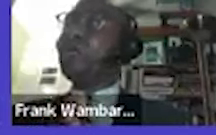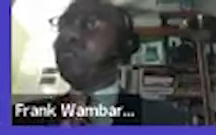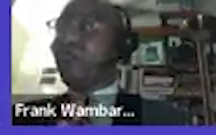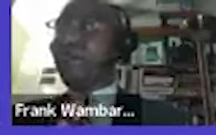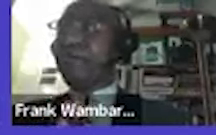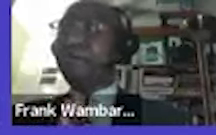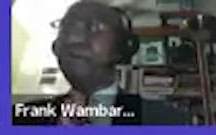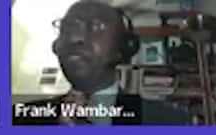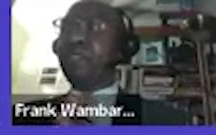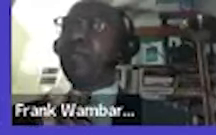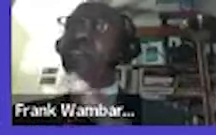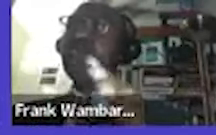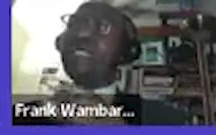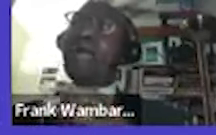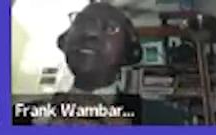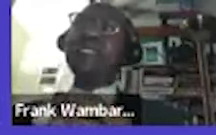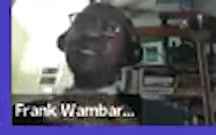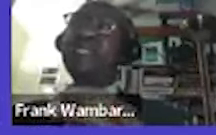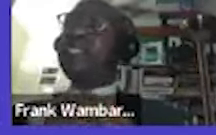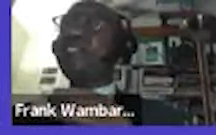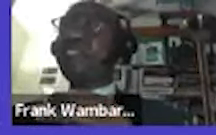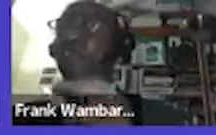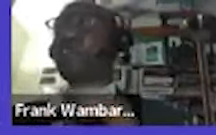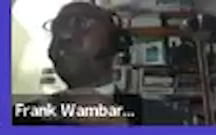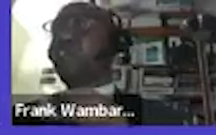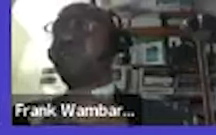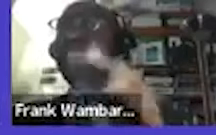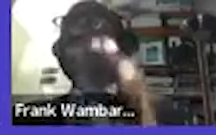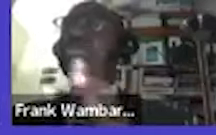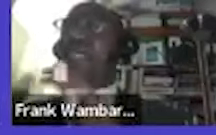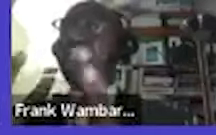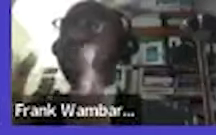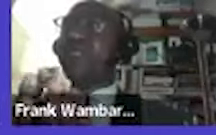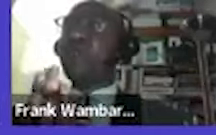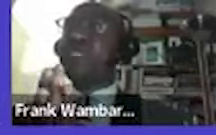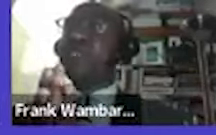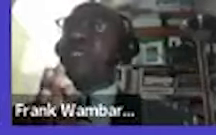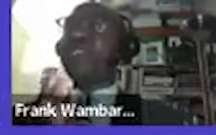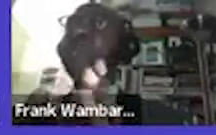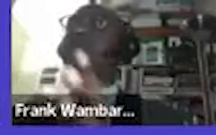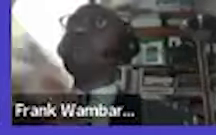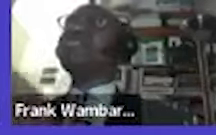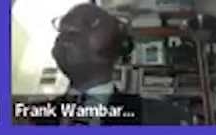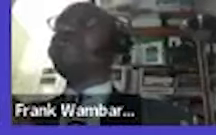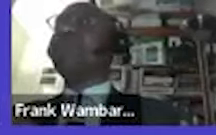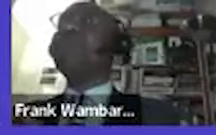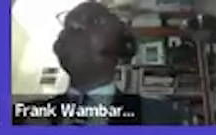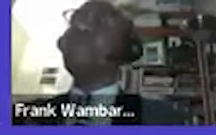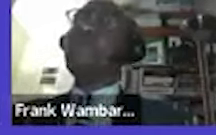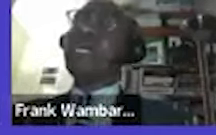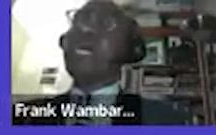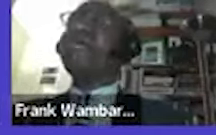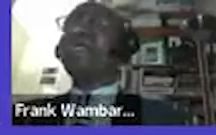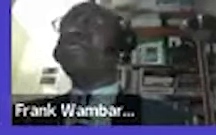who are going to apply because what happens in any good job or anything that happens good there'll be always some people